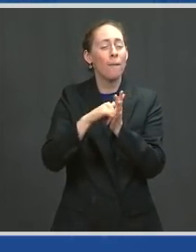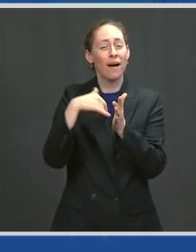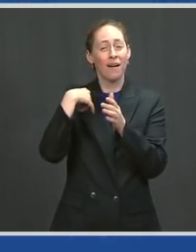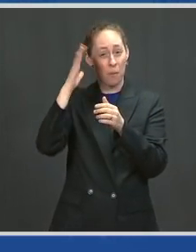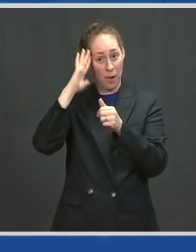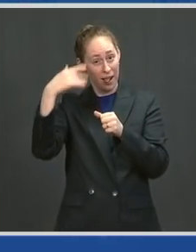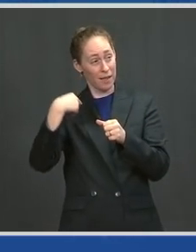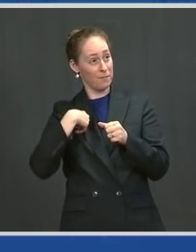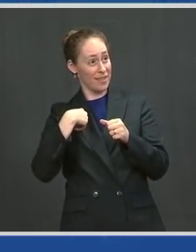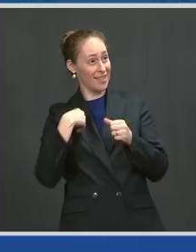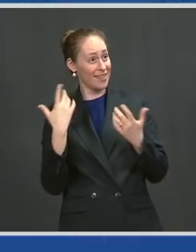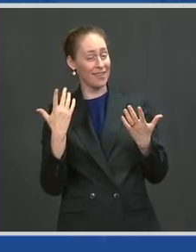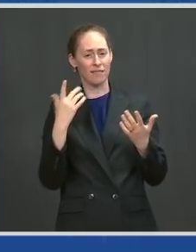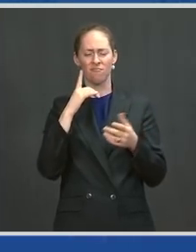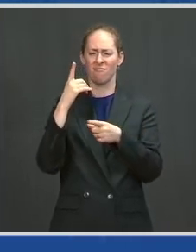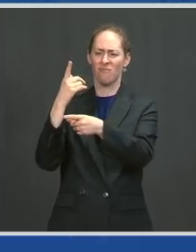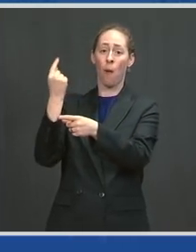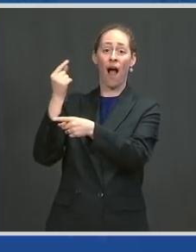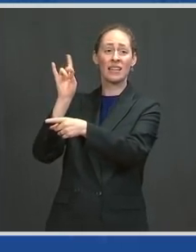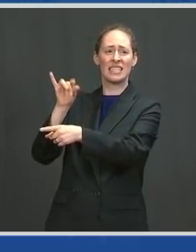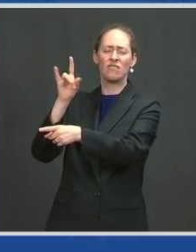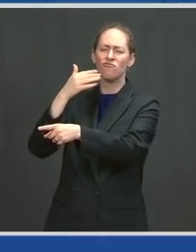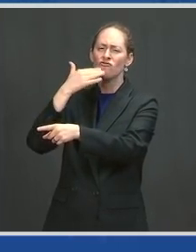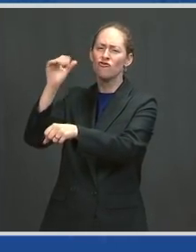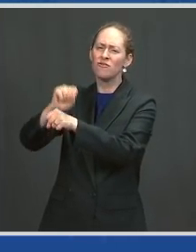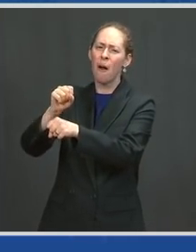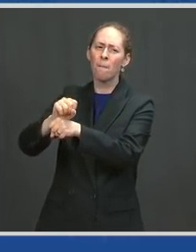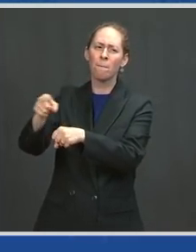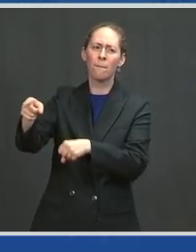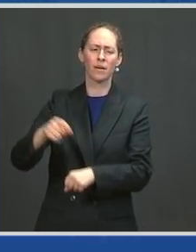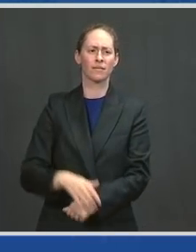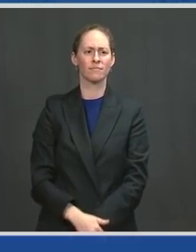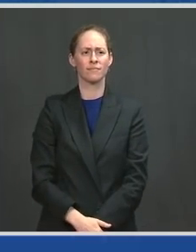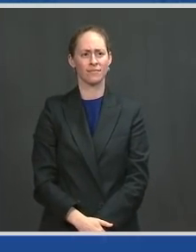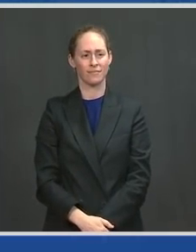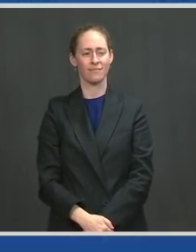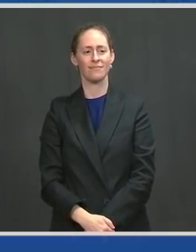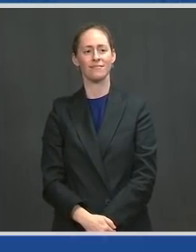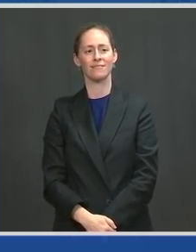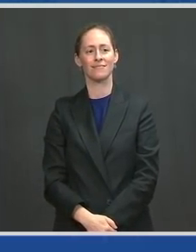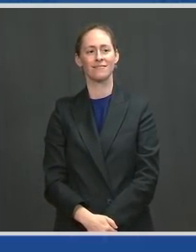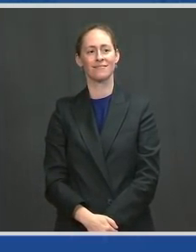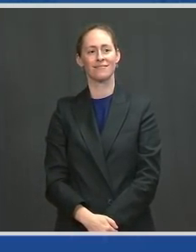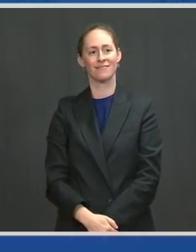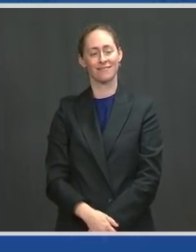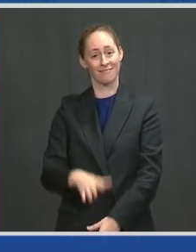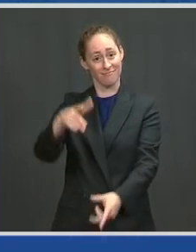I just want you to remember me when you're president. When I go by, don't say Joe who, okay? Promise me.